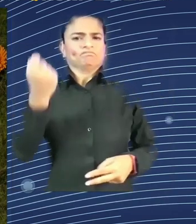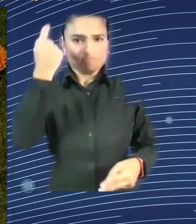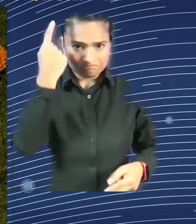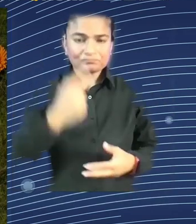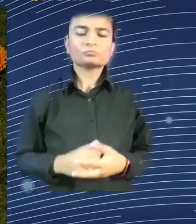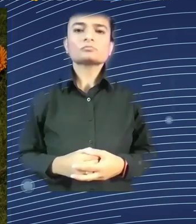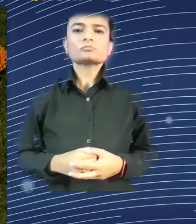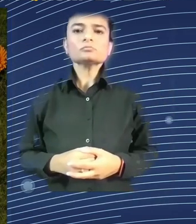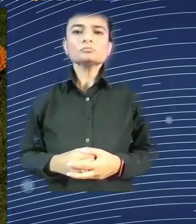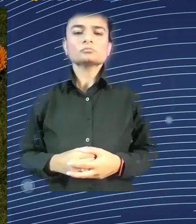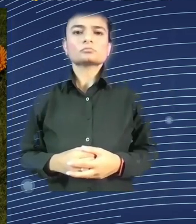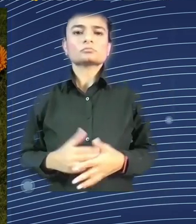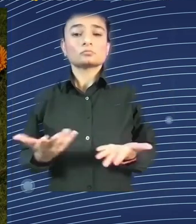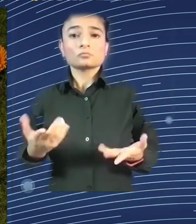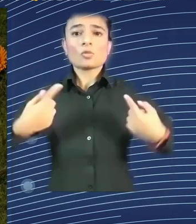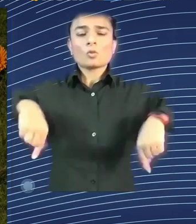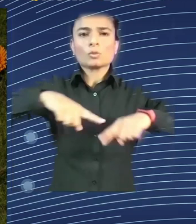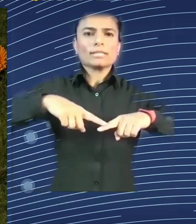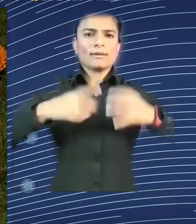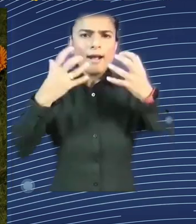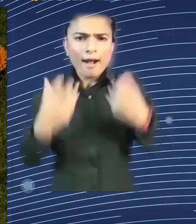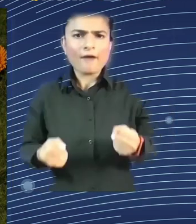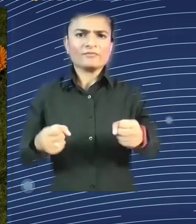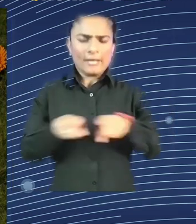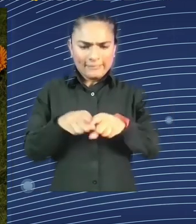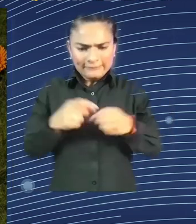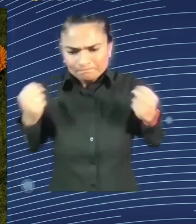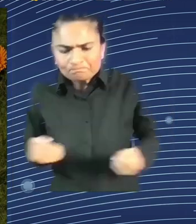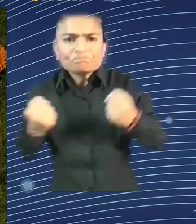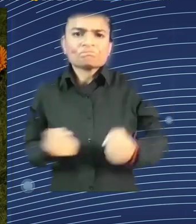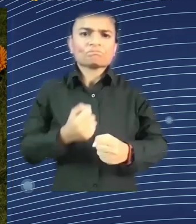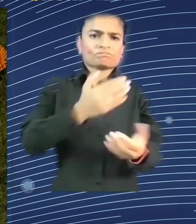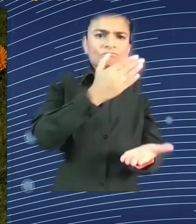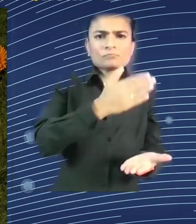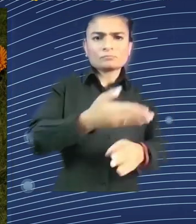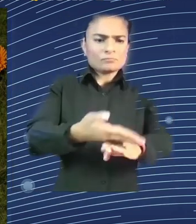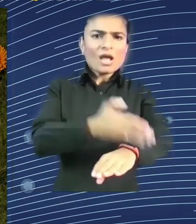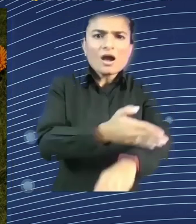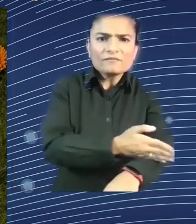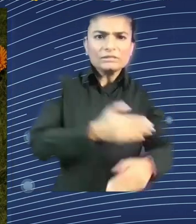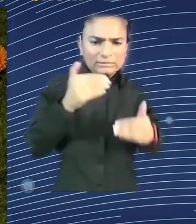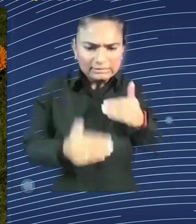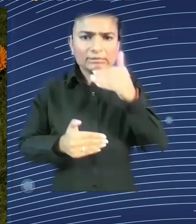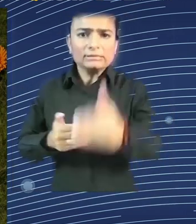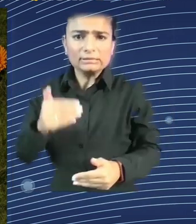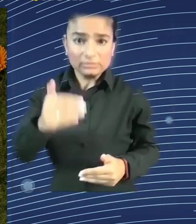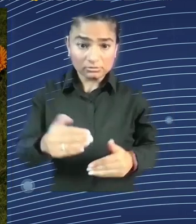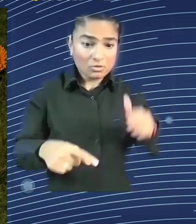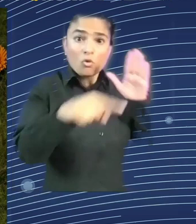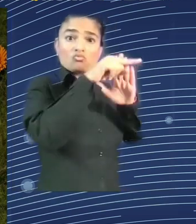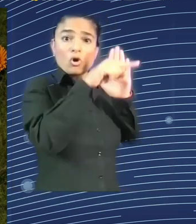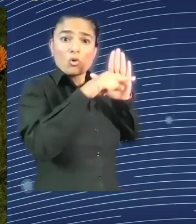just recently, I think you probably saw this also on the news, the UN Secretary General set up an advisory board on artificial